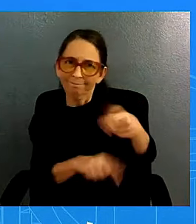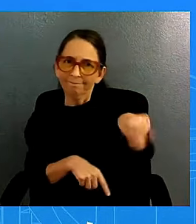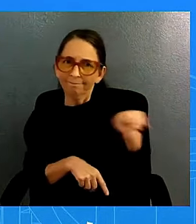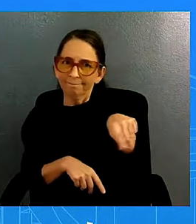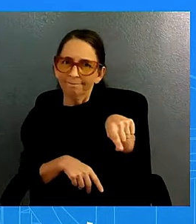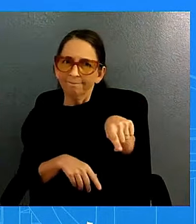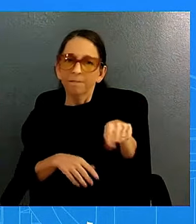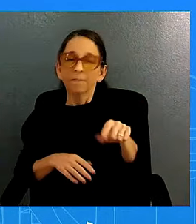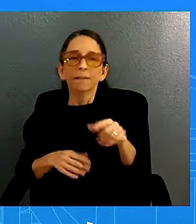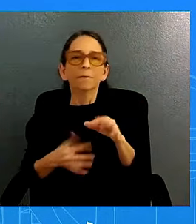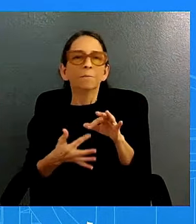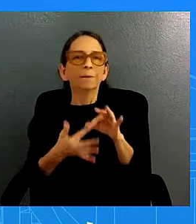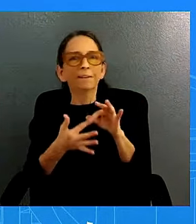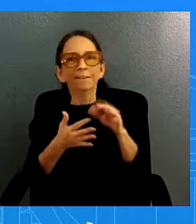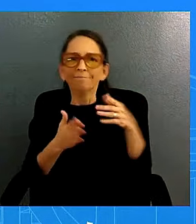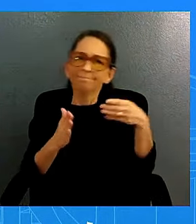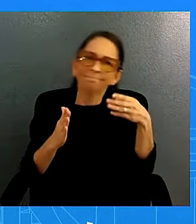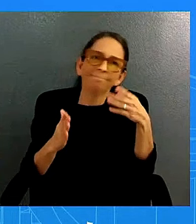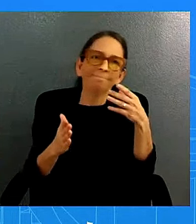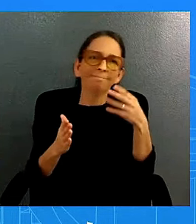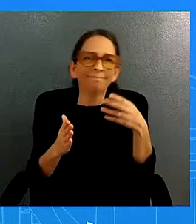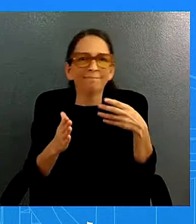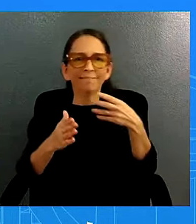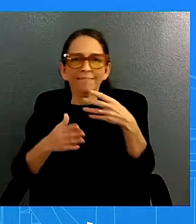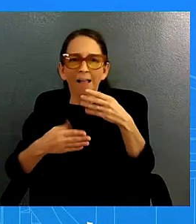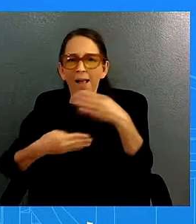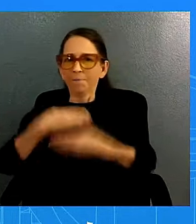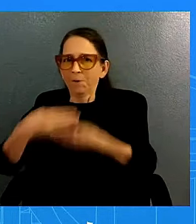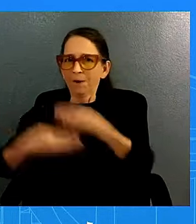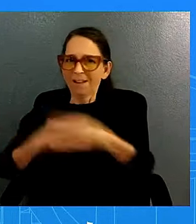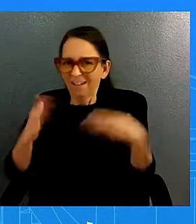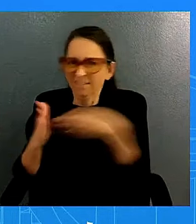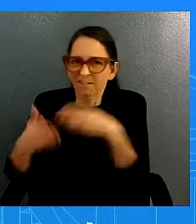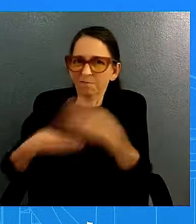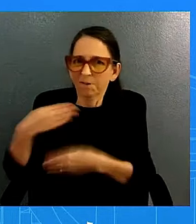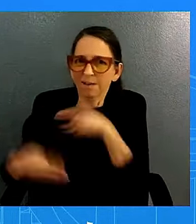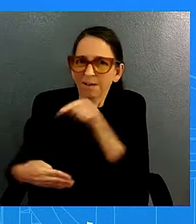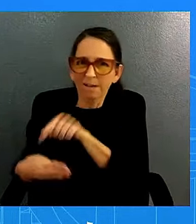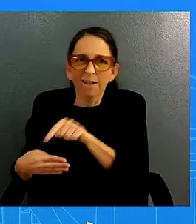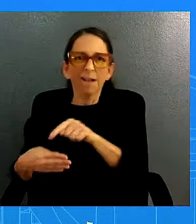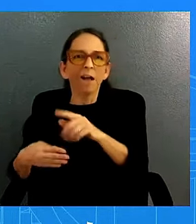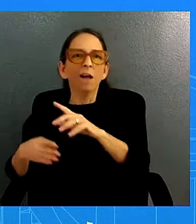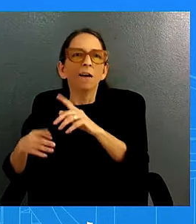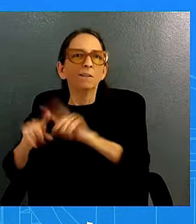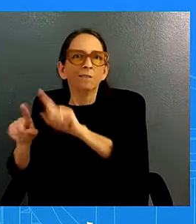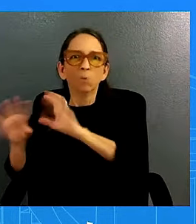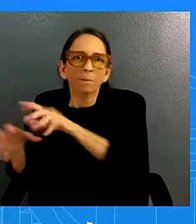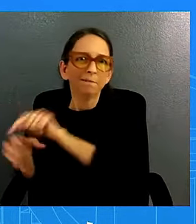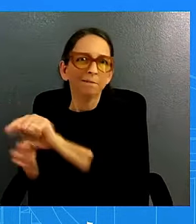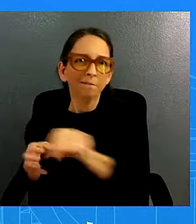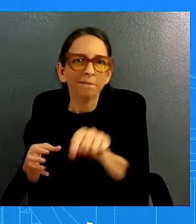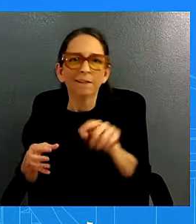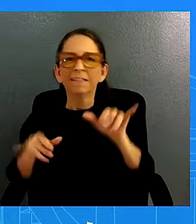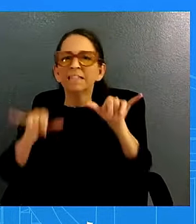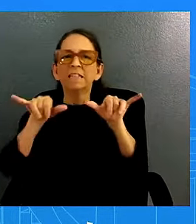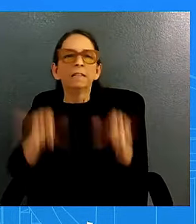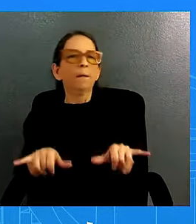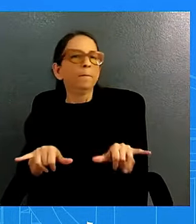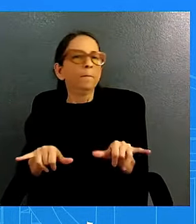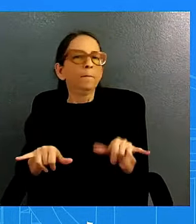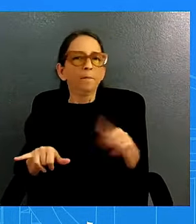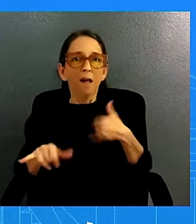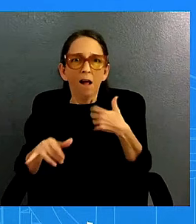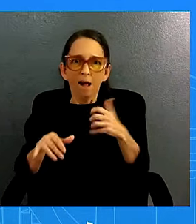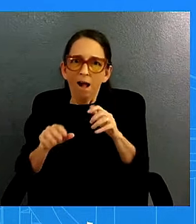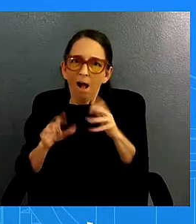hezbollah and so we're going to continue to do that that has not changed and obviously we want to have diplomatic resolution here uh to the